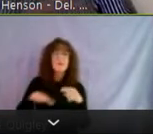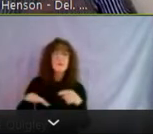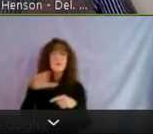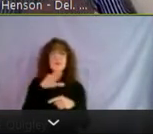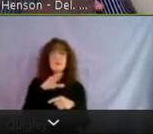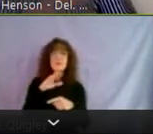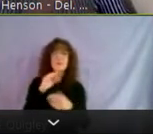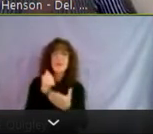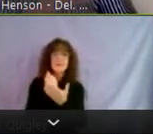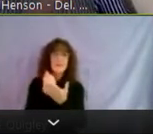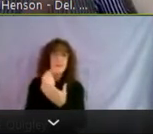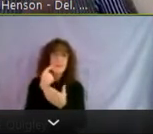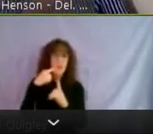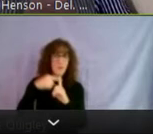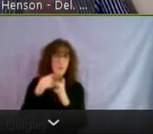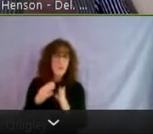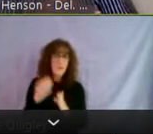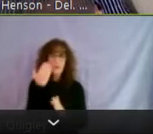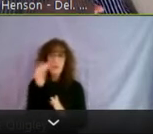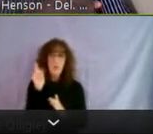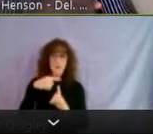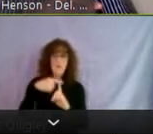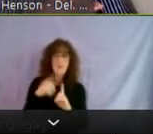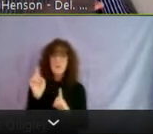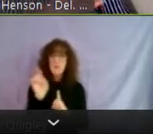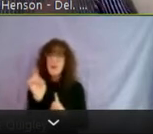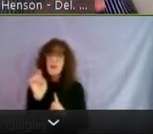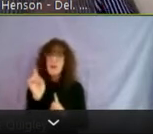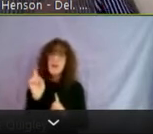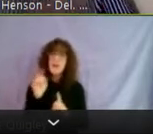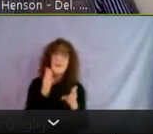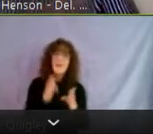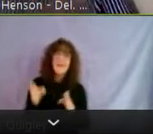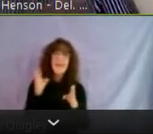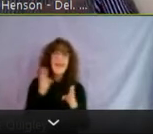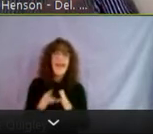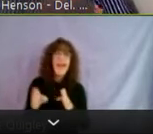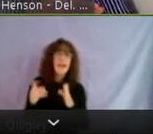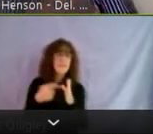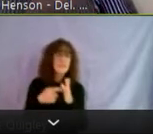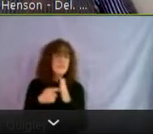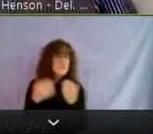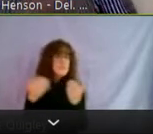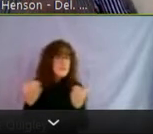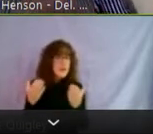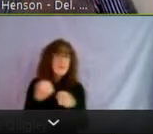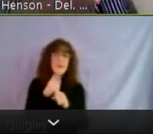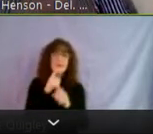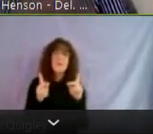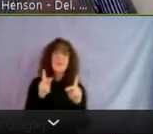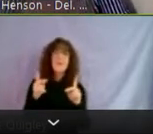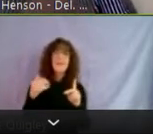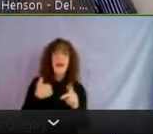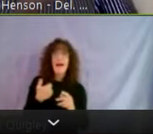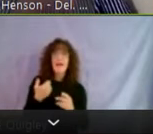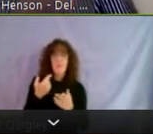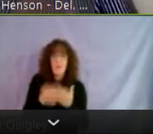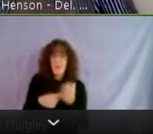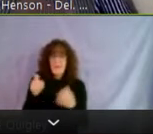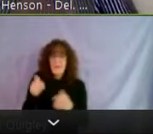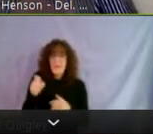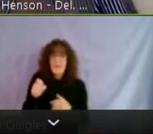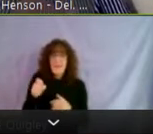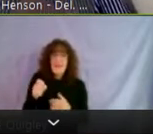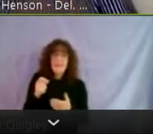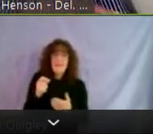renters, if we know where the rents are, we can kind of plan for what it's going to take to make sure that people have the resources they need from an